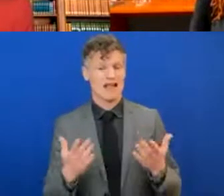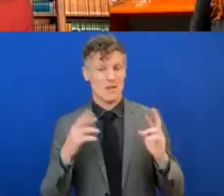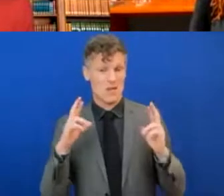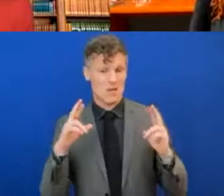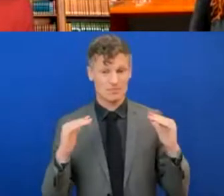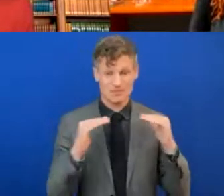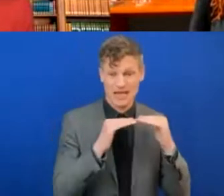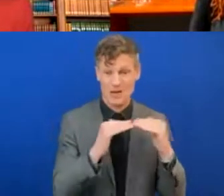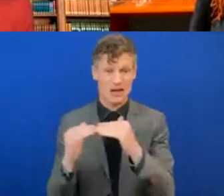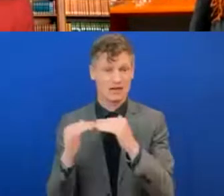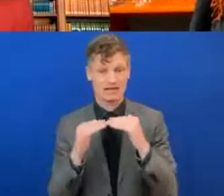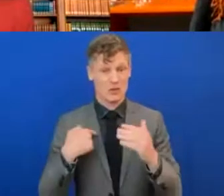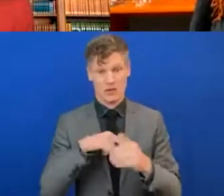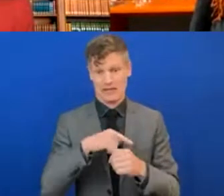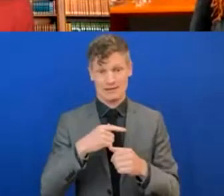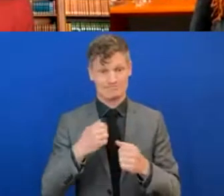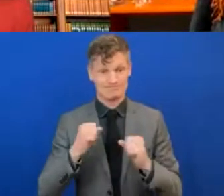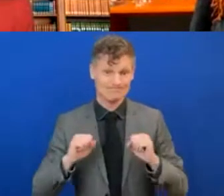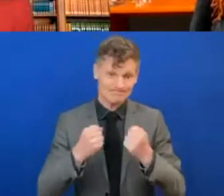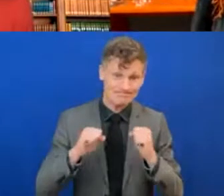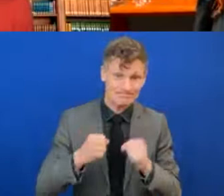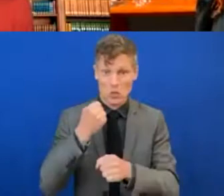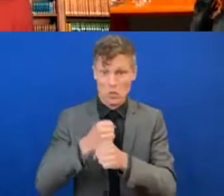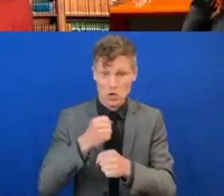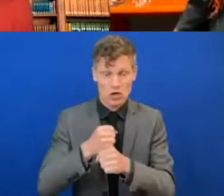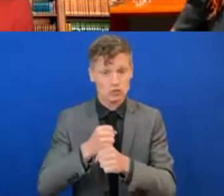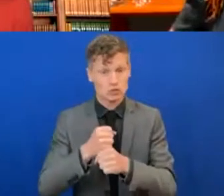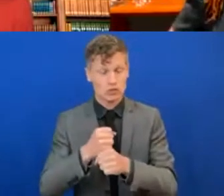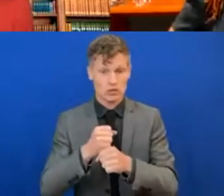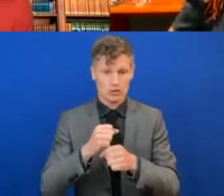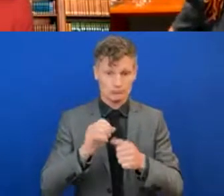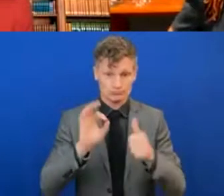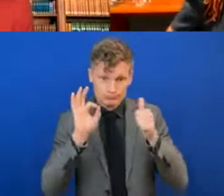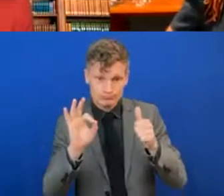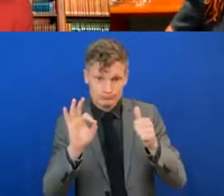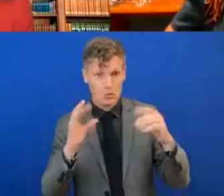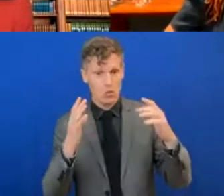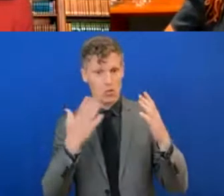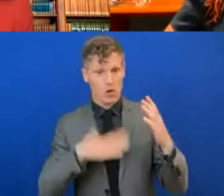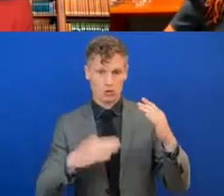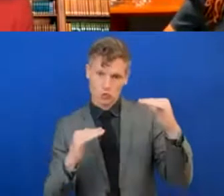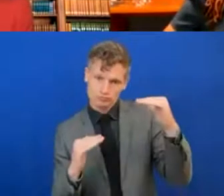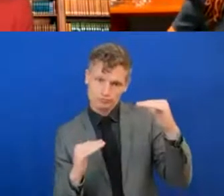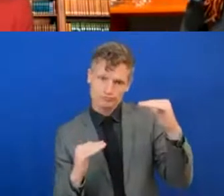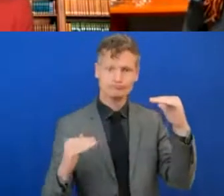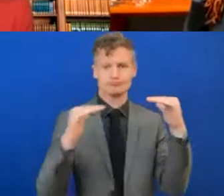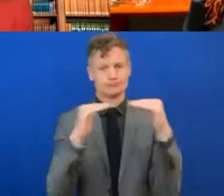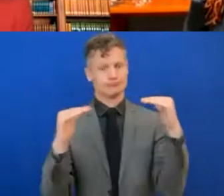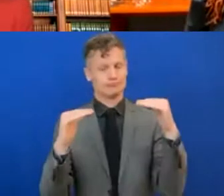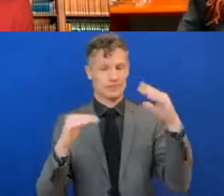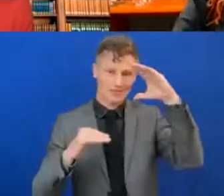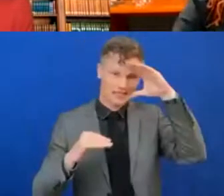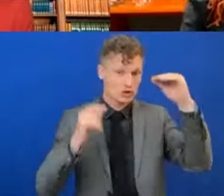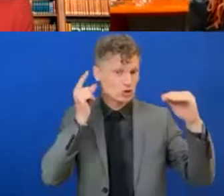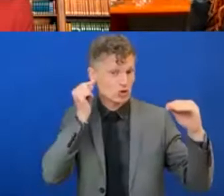to work to do our best to fast-track the closing of the gender gap, digital gender gap, in all